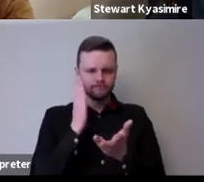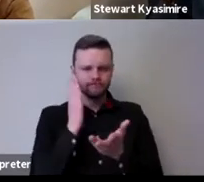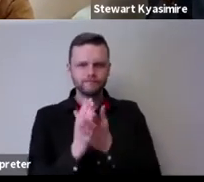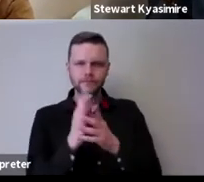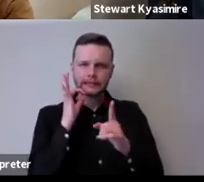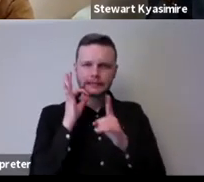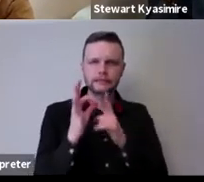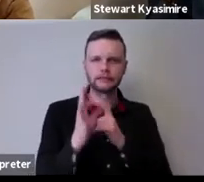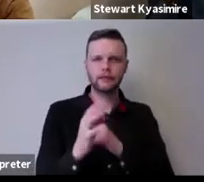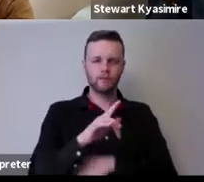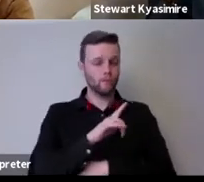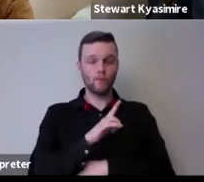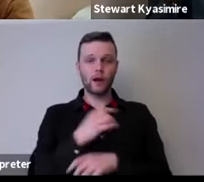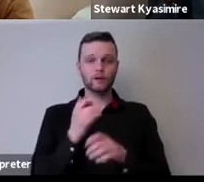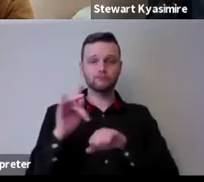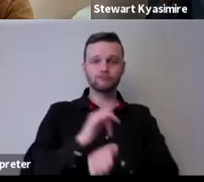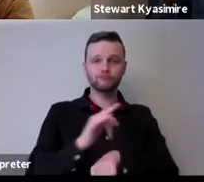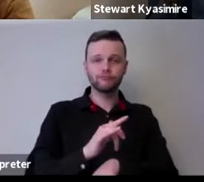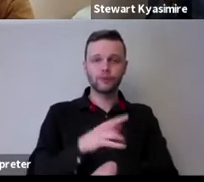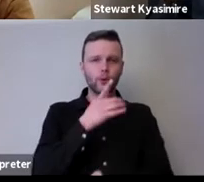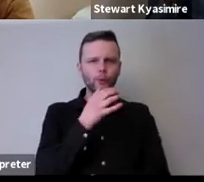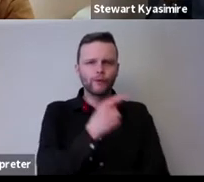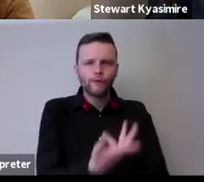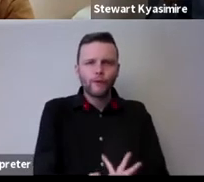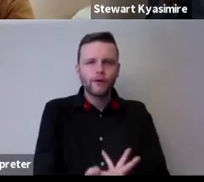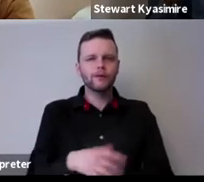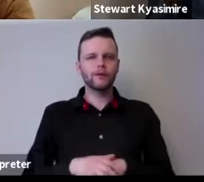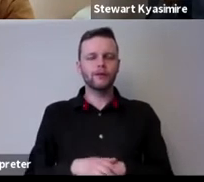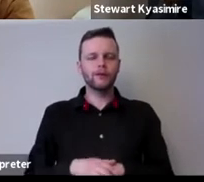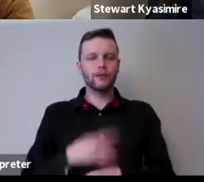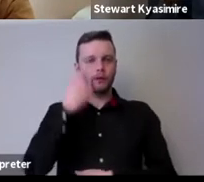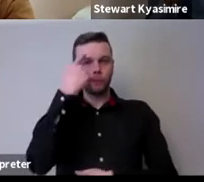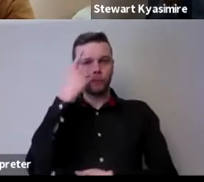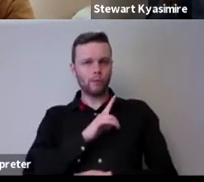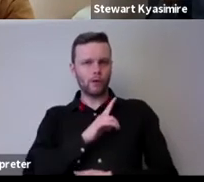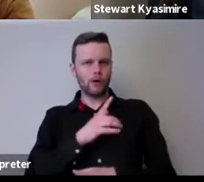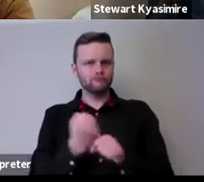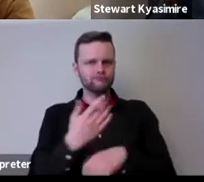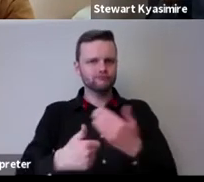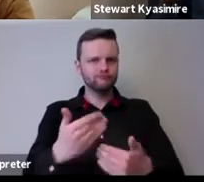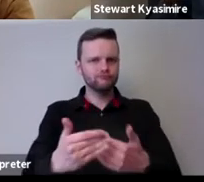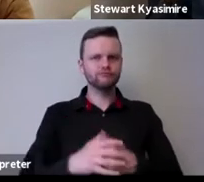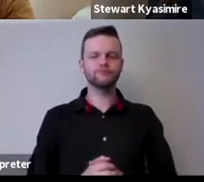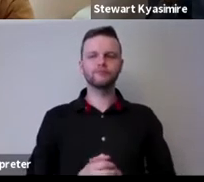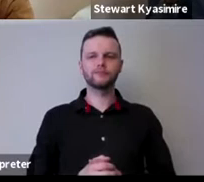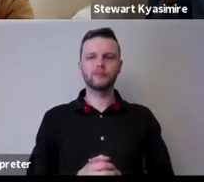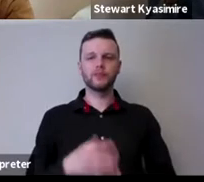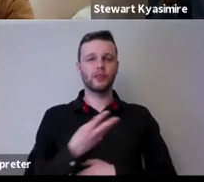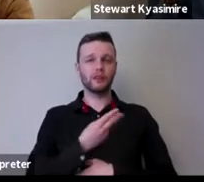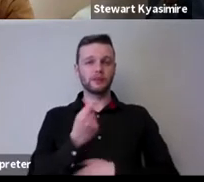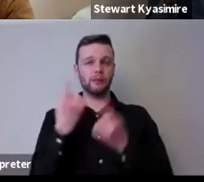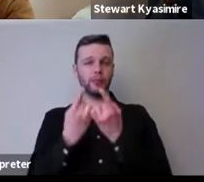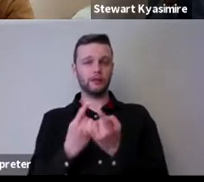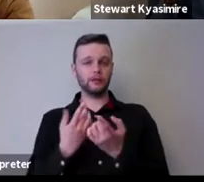the function of these exhibitions and who really they were for and what they should do and i think in some respects um some of the things that we've done with the show